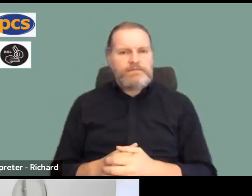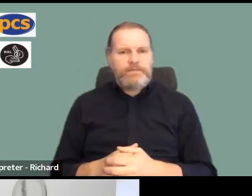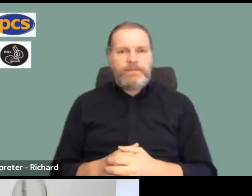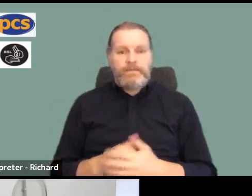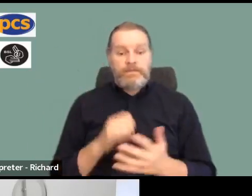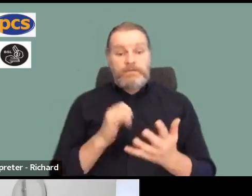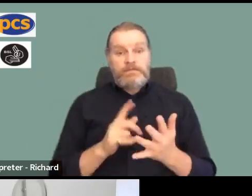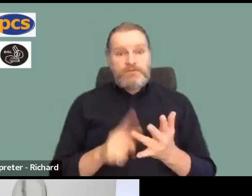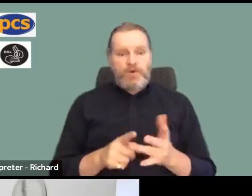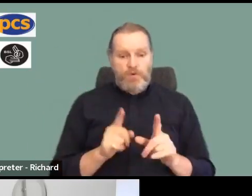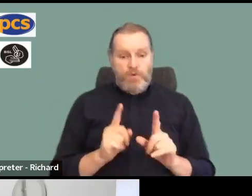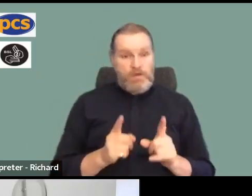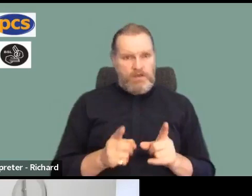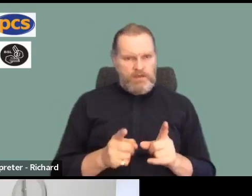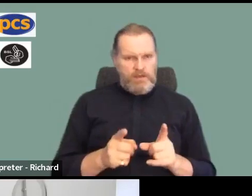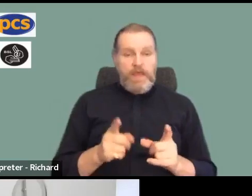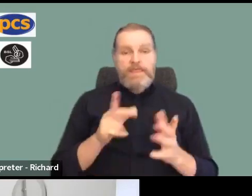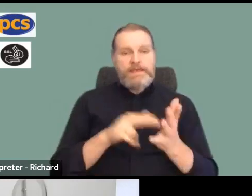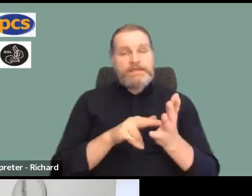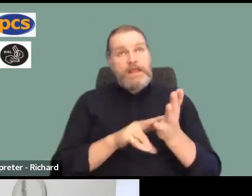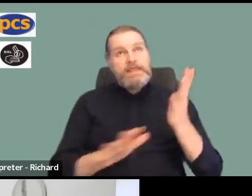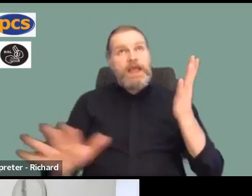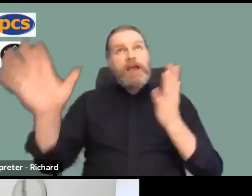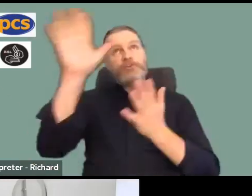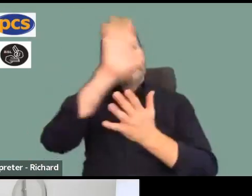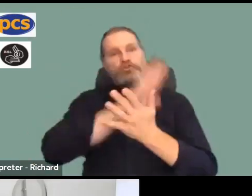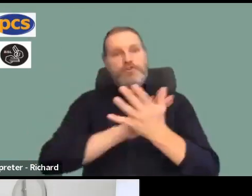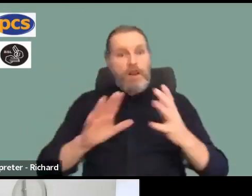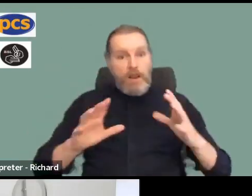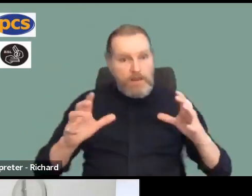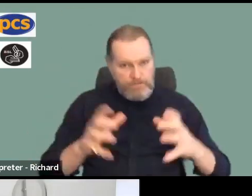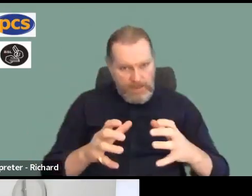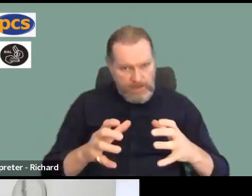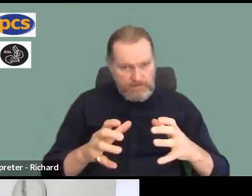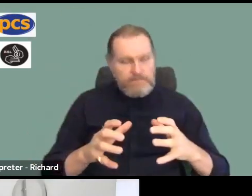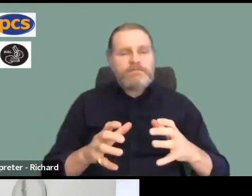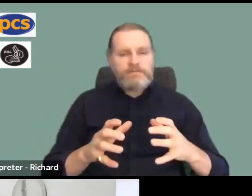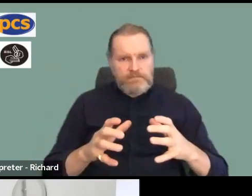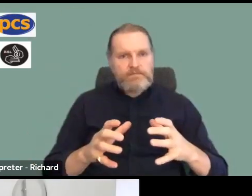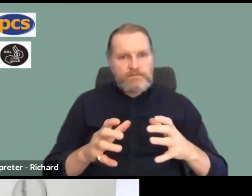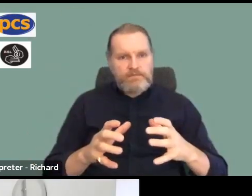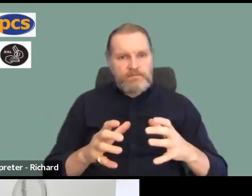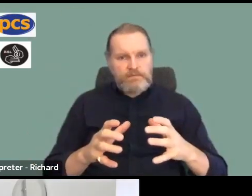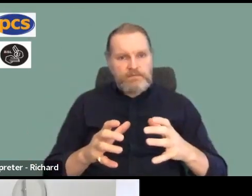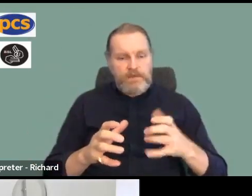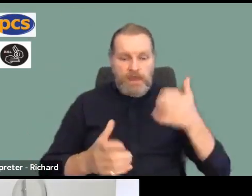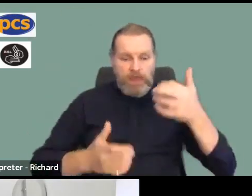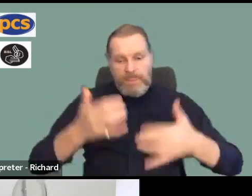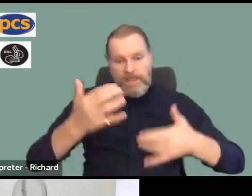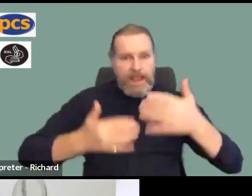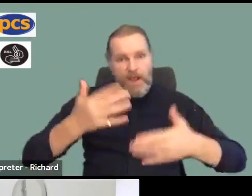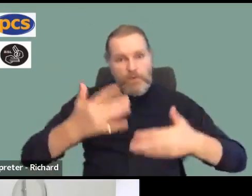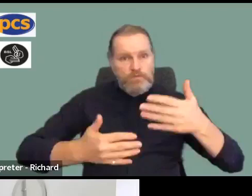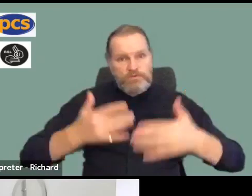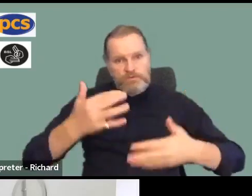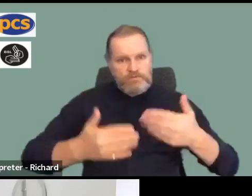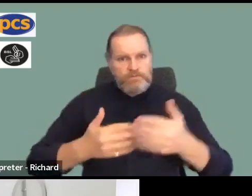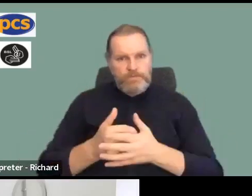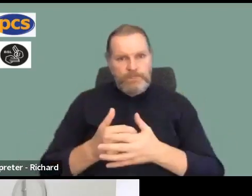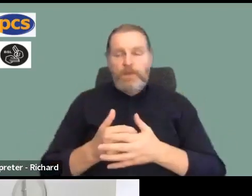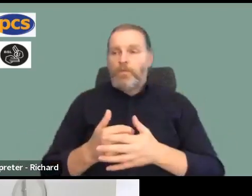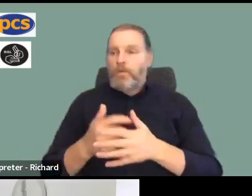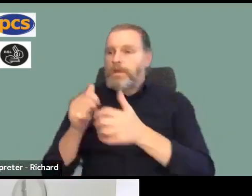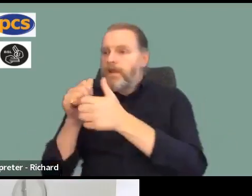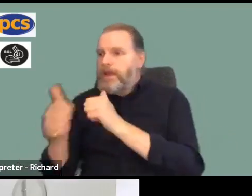time, although it's a national ballot and we have national demands, the count of the ballot will be done employer by